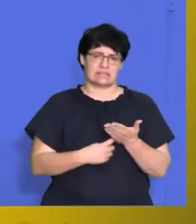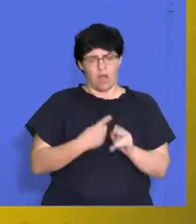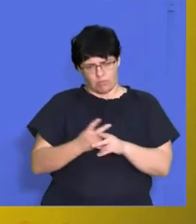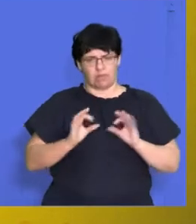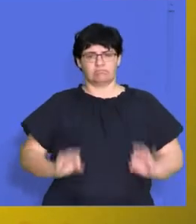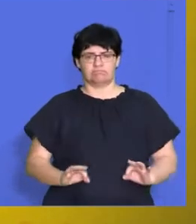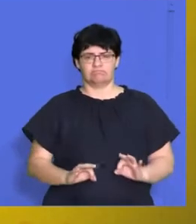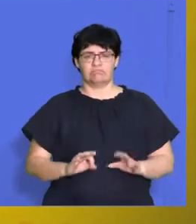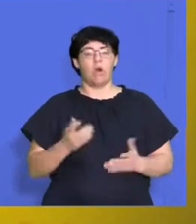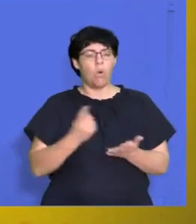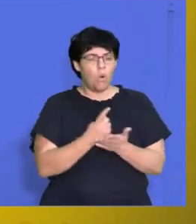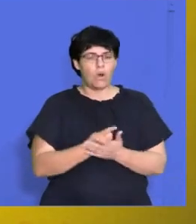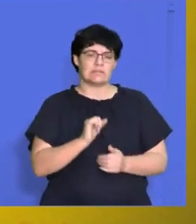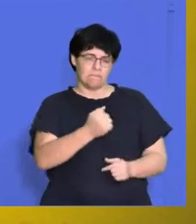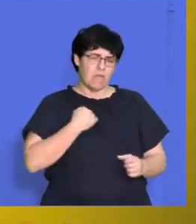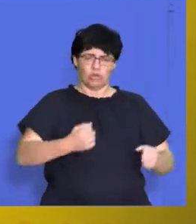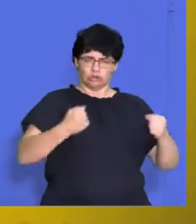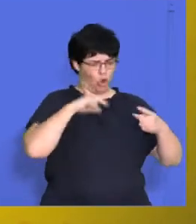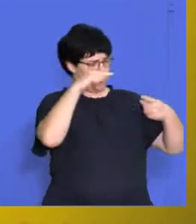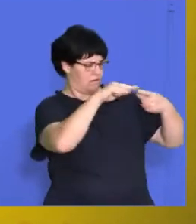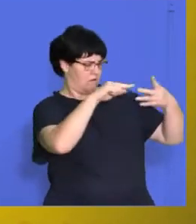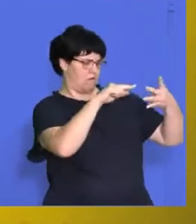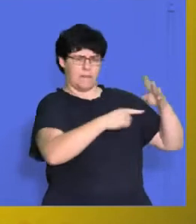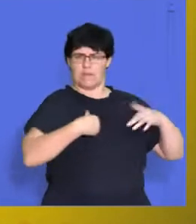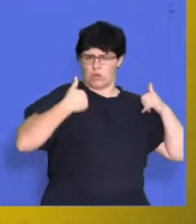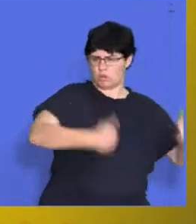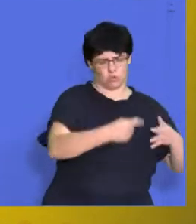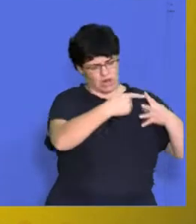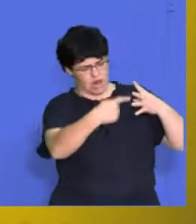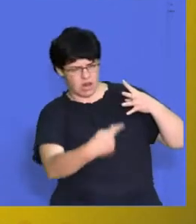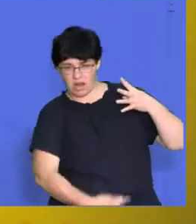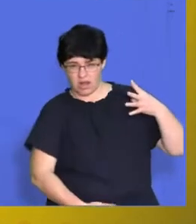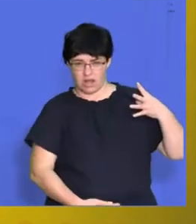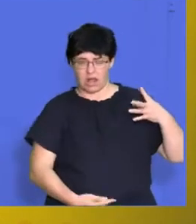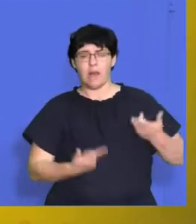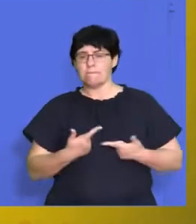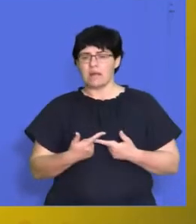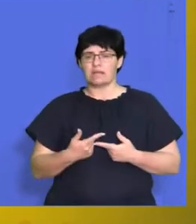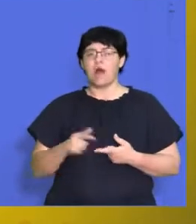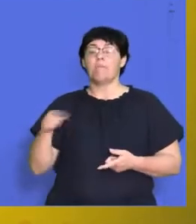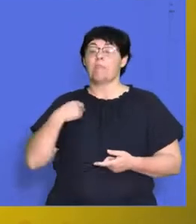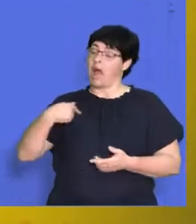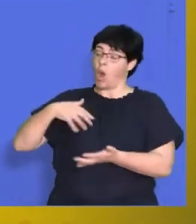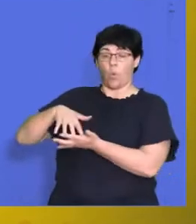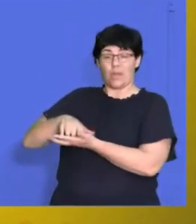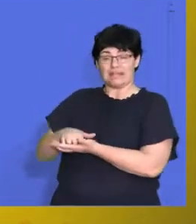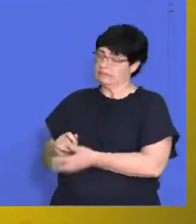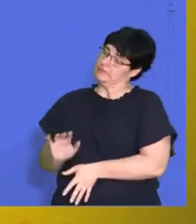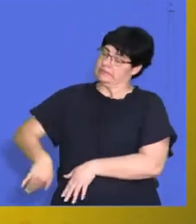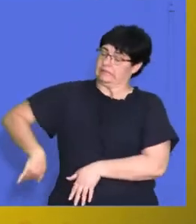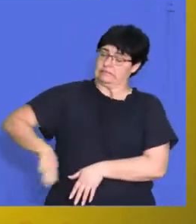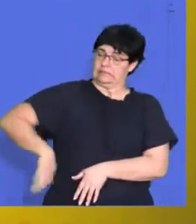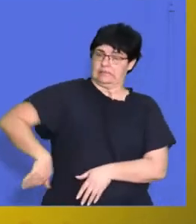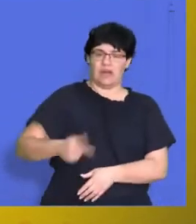Everyone likes to go on about their strengths, about what they're really good at, and humans, we don't really like to discuss our weaknesses,